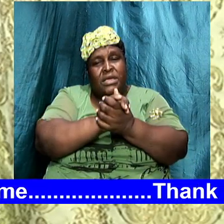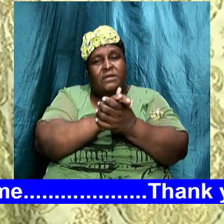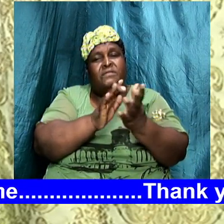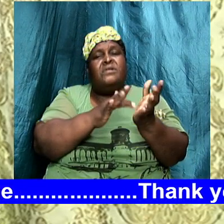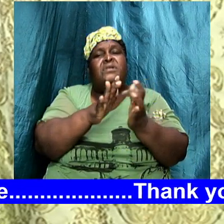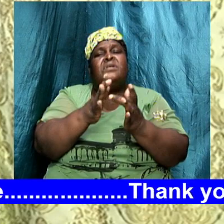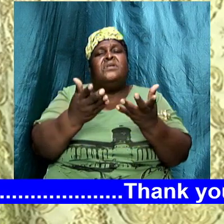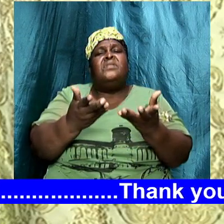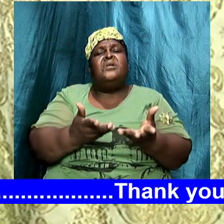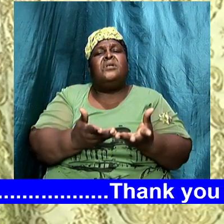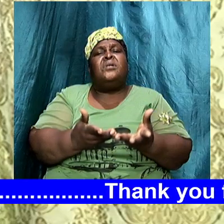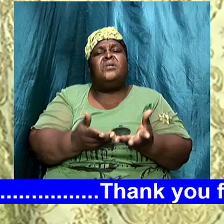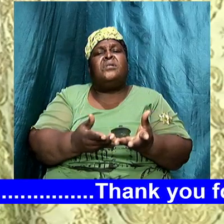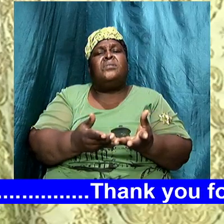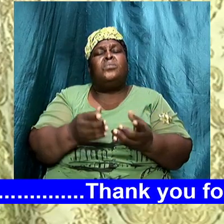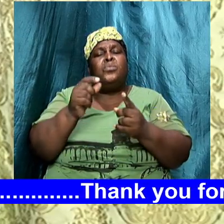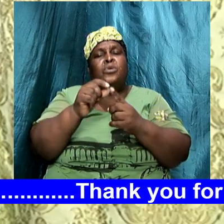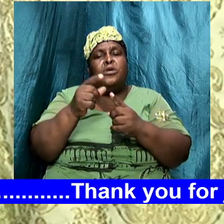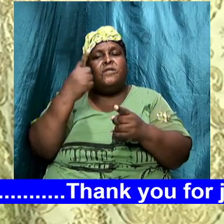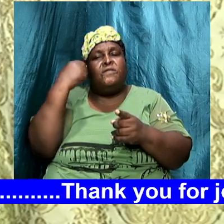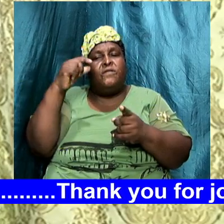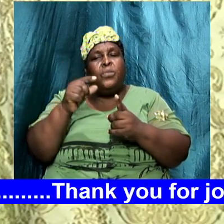word for word